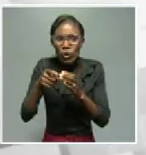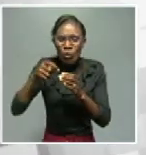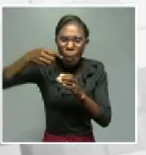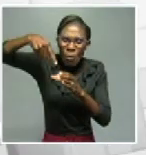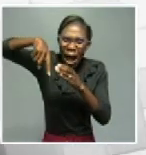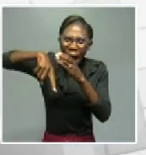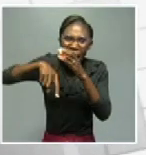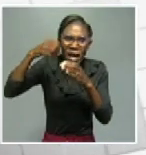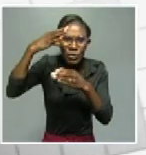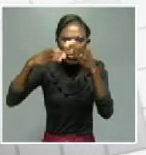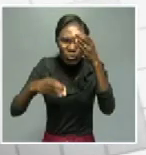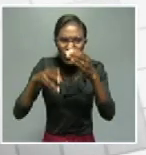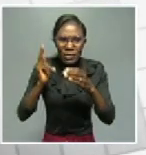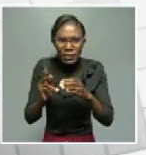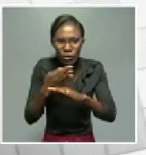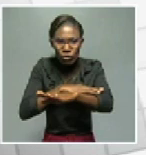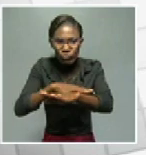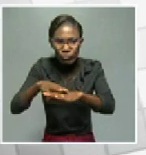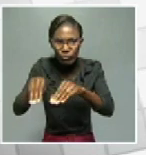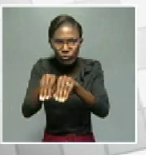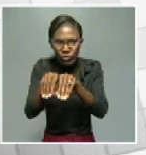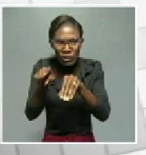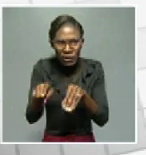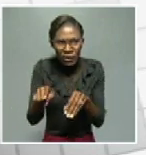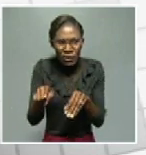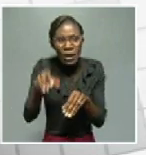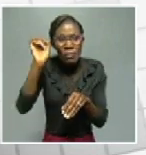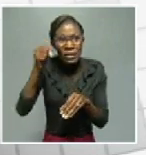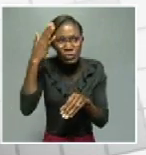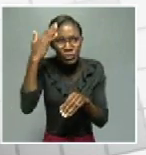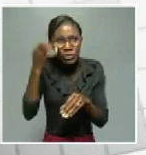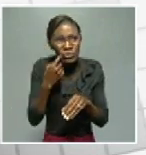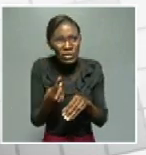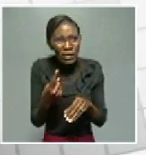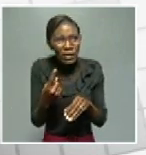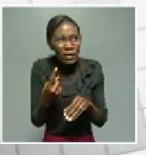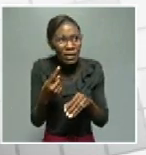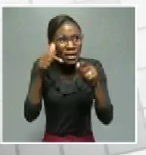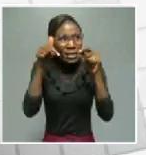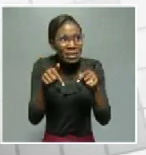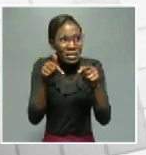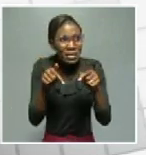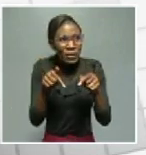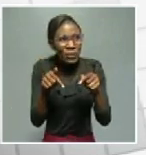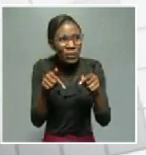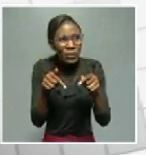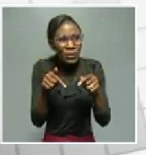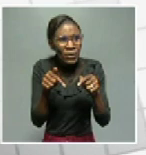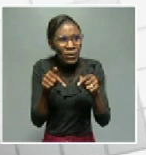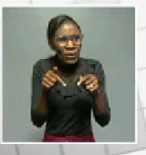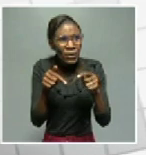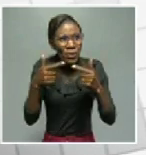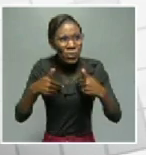Kurok-Fontain. As you might be aware also, in the same vein, the Roads Authority have already appointed a